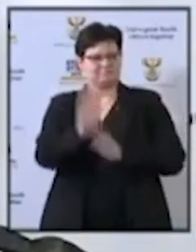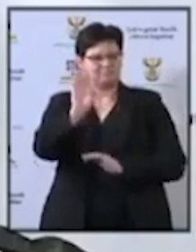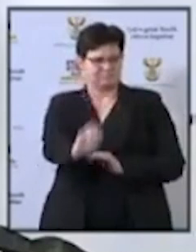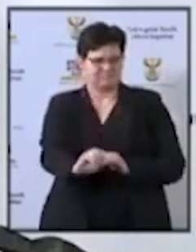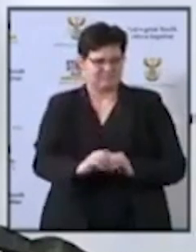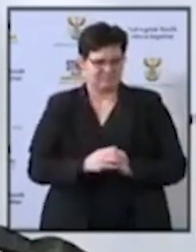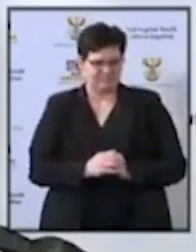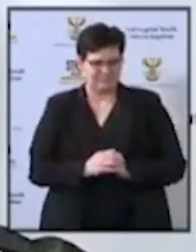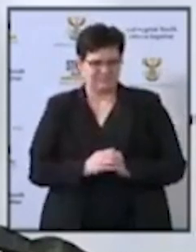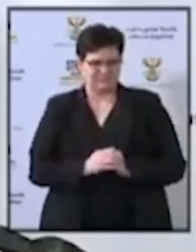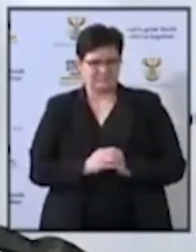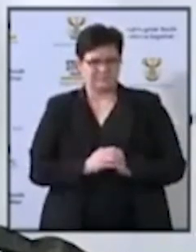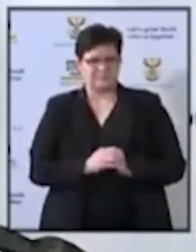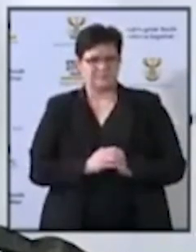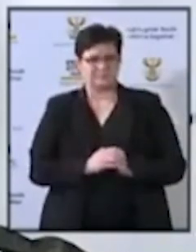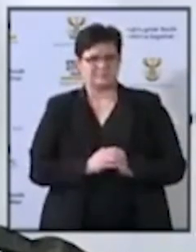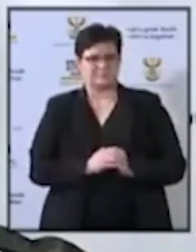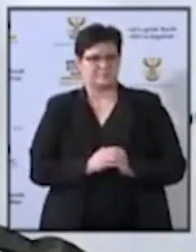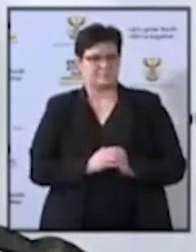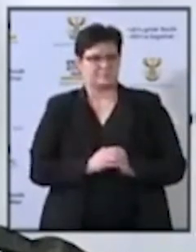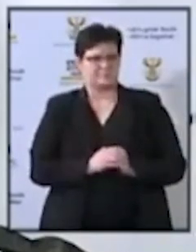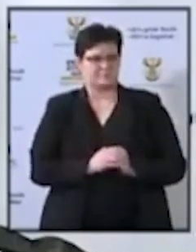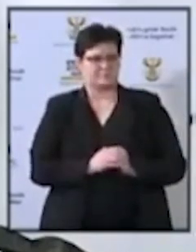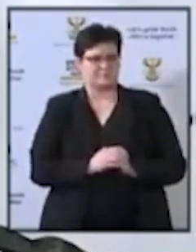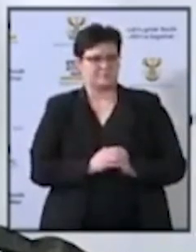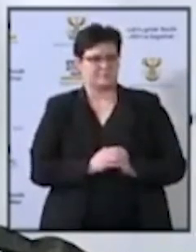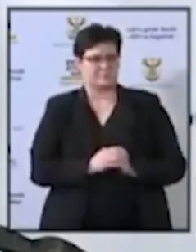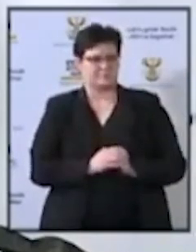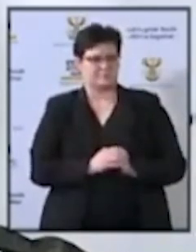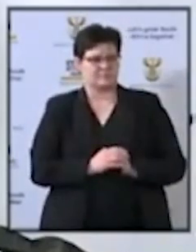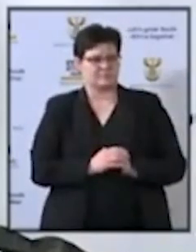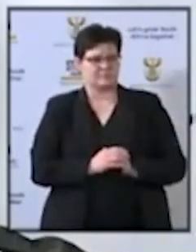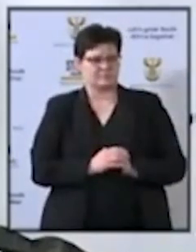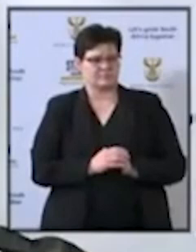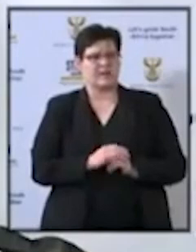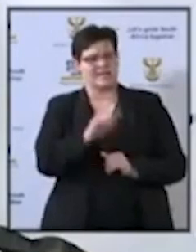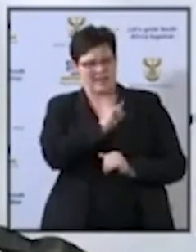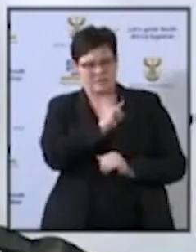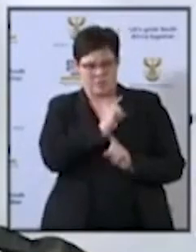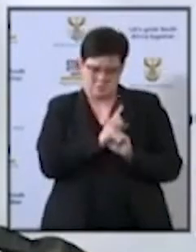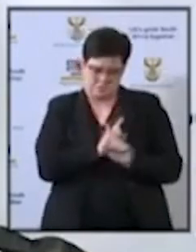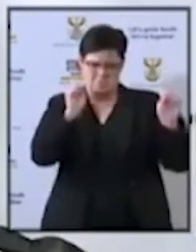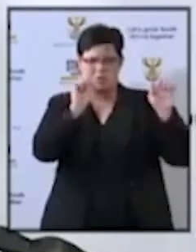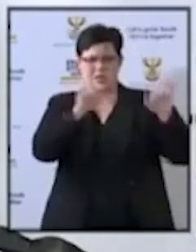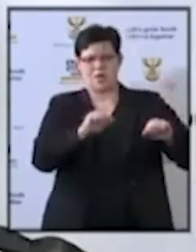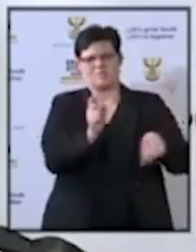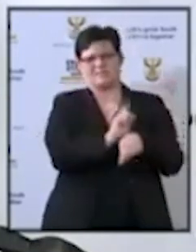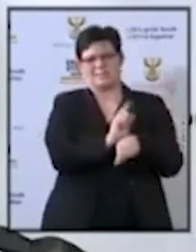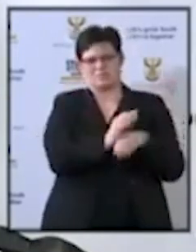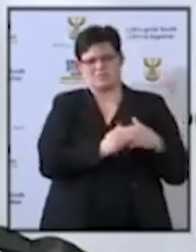that's why it was prohibited temporarily.